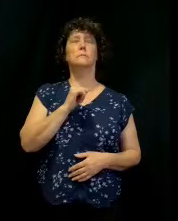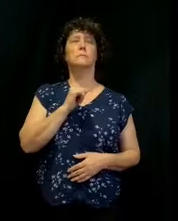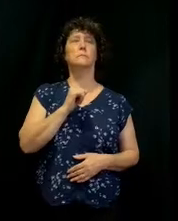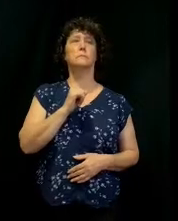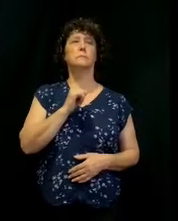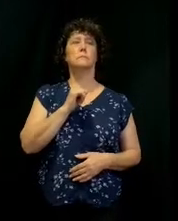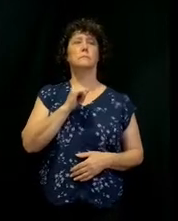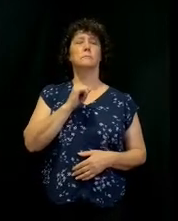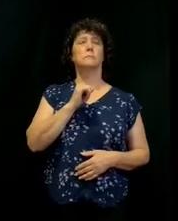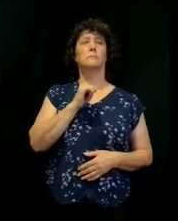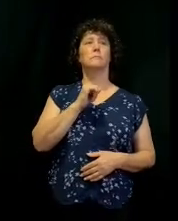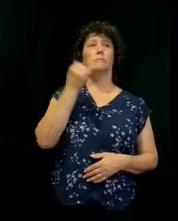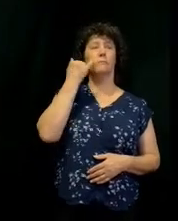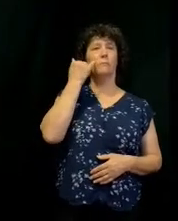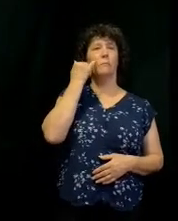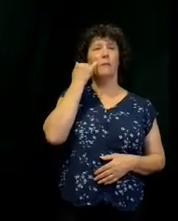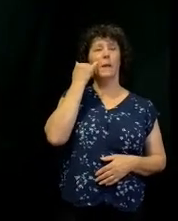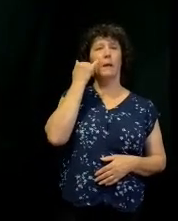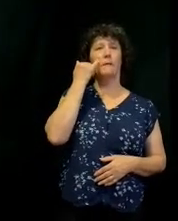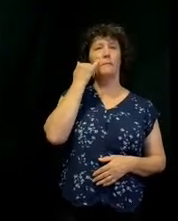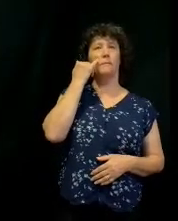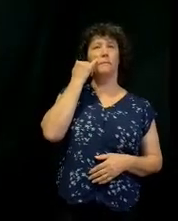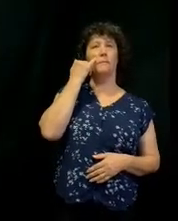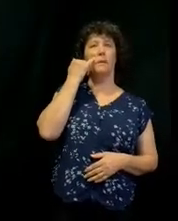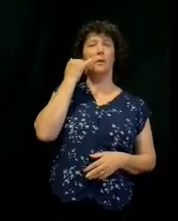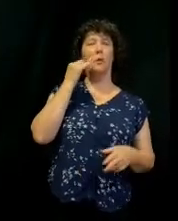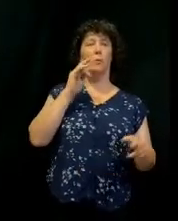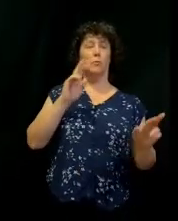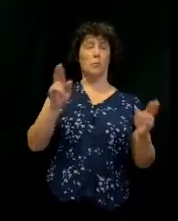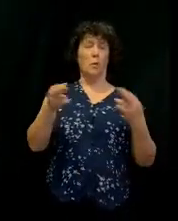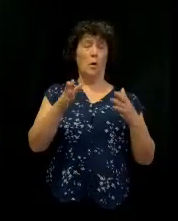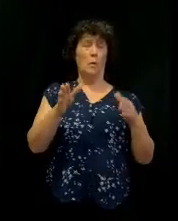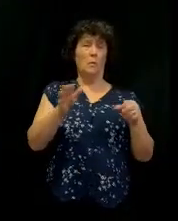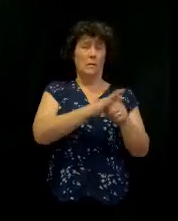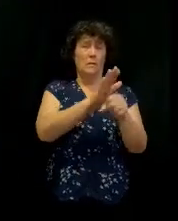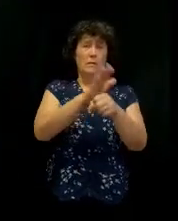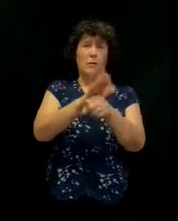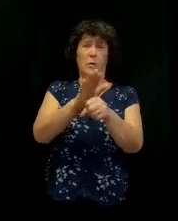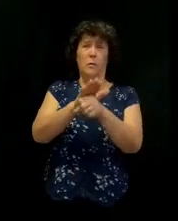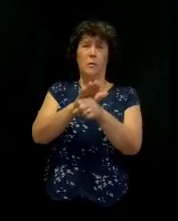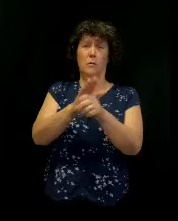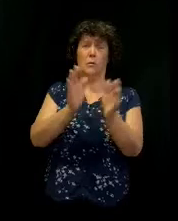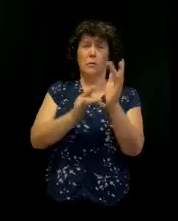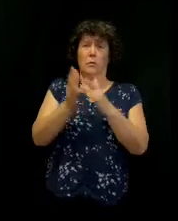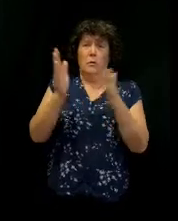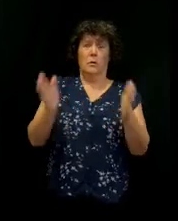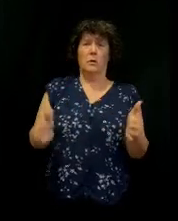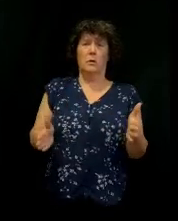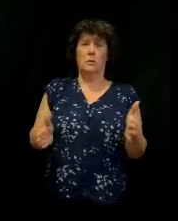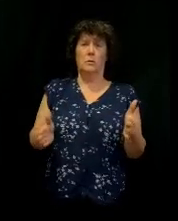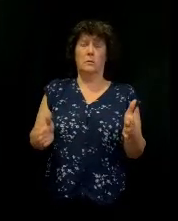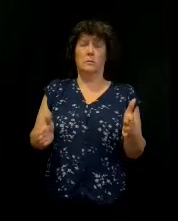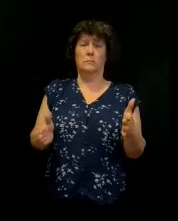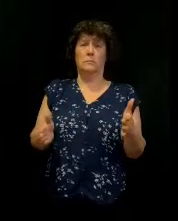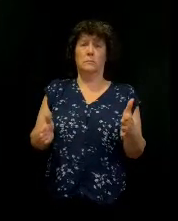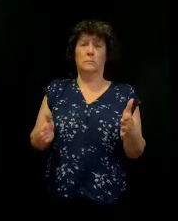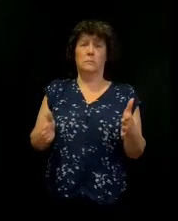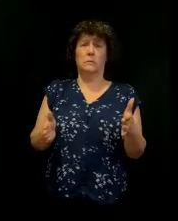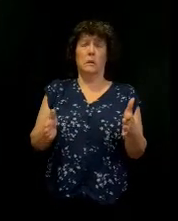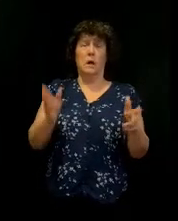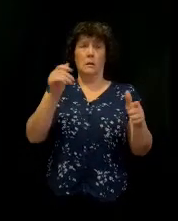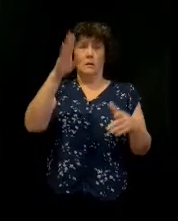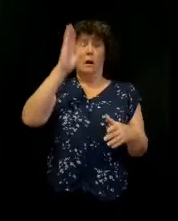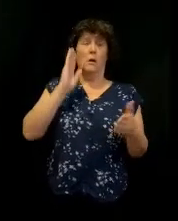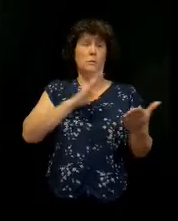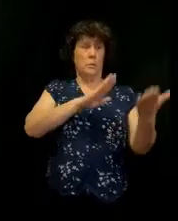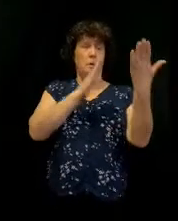If we have a, I put this down, if we have a whole room full of Christians, the omnipresence of God is here. But if there's no personal revelation of who God